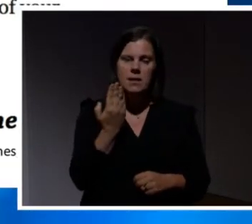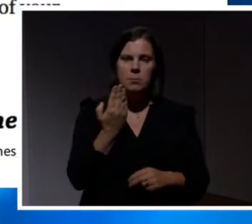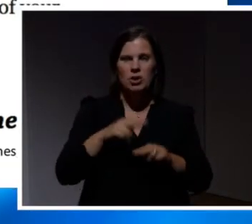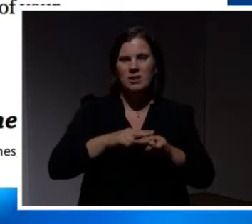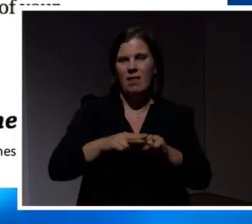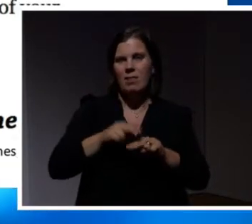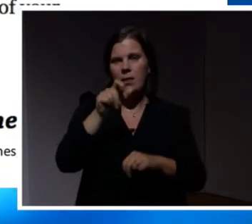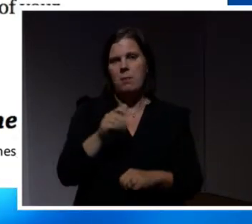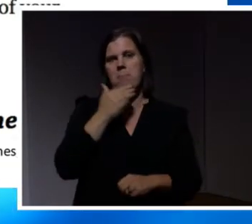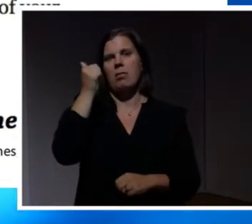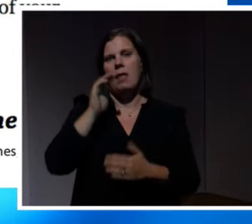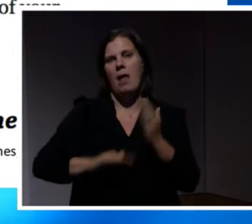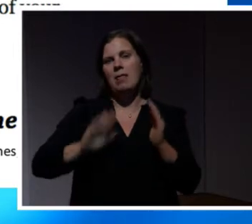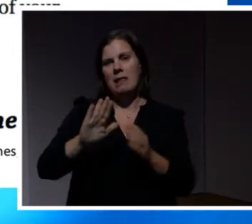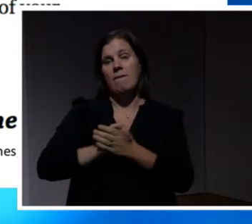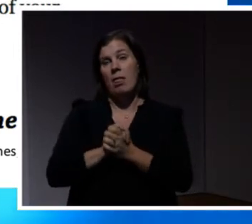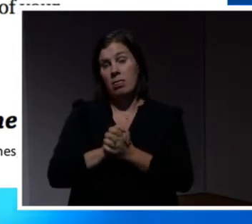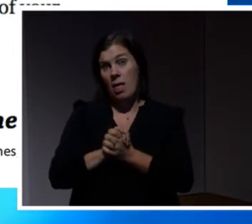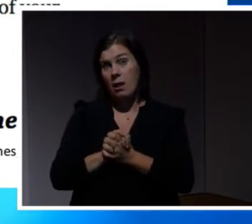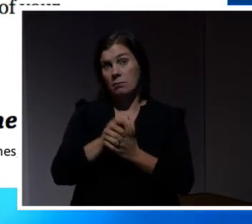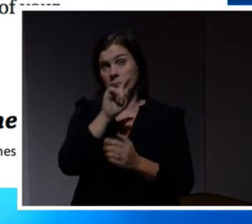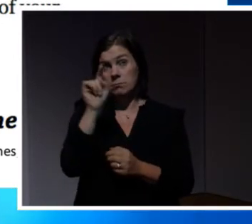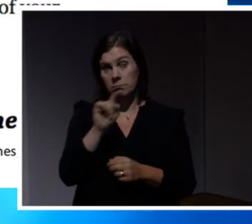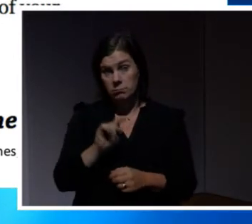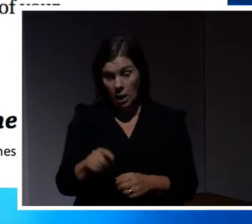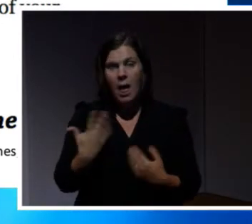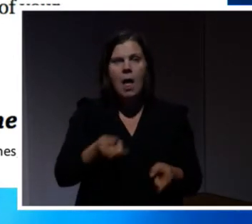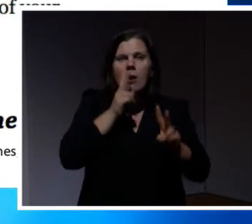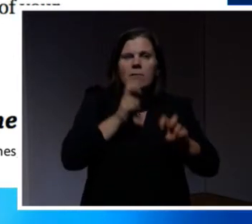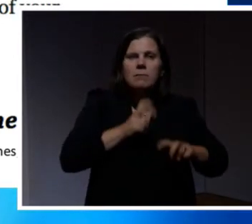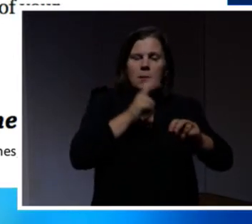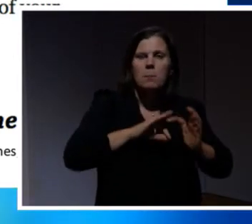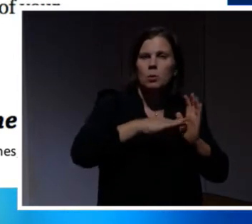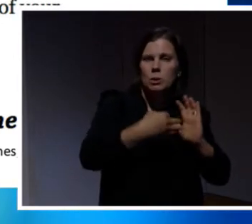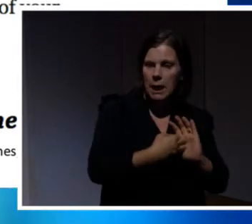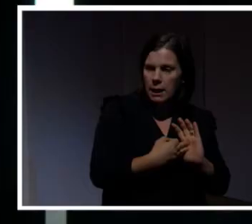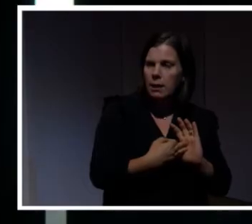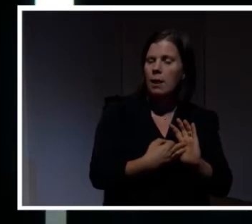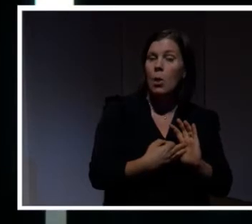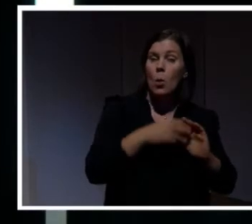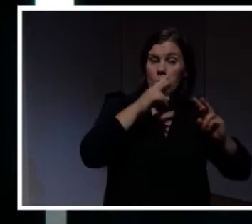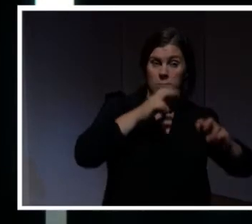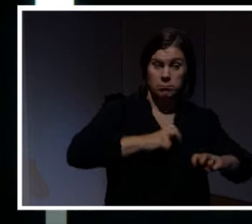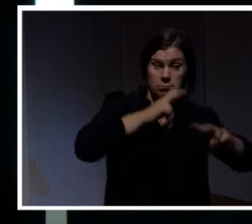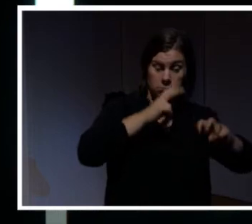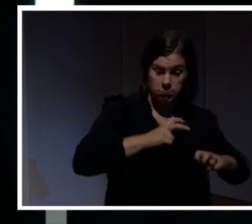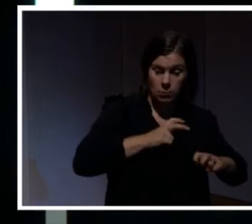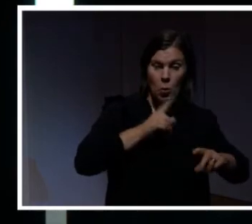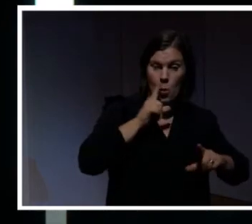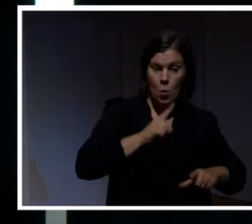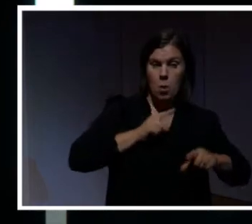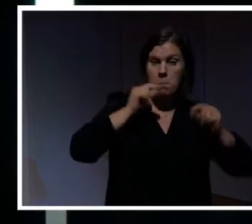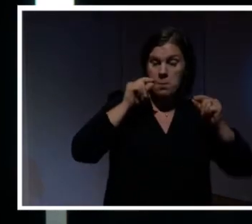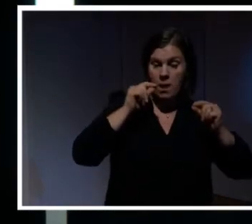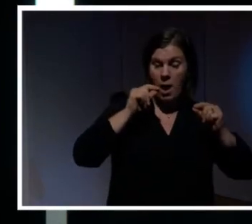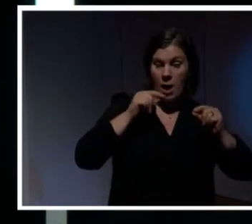better than your friends. And this was based on a research project where researchers had found that looking at what